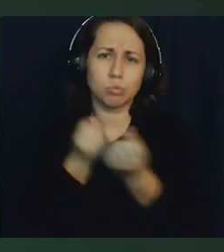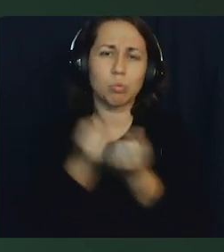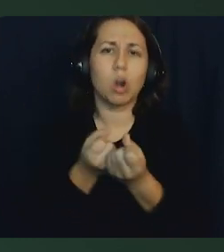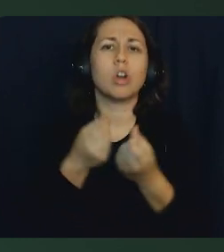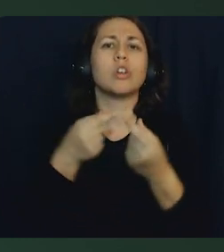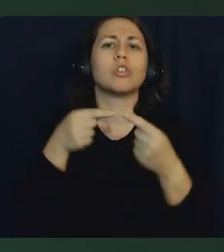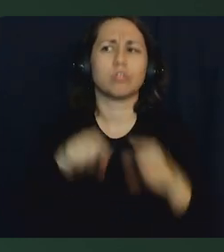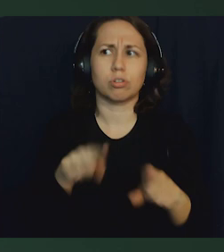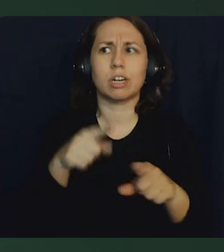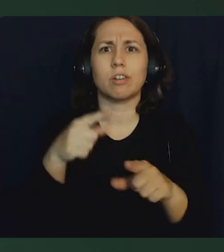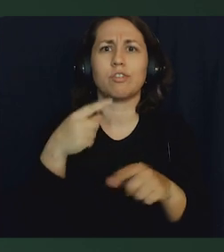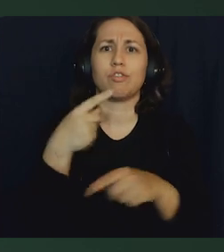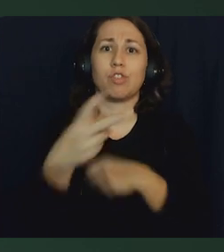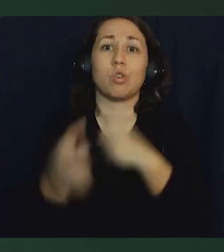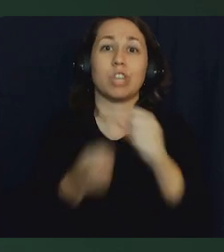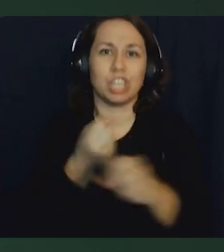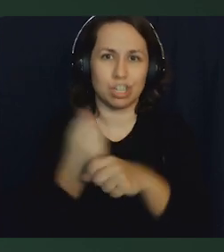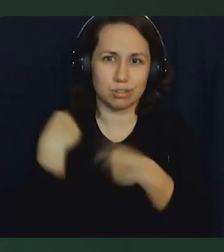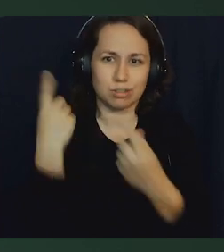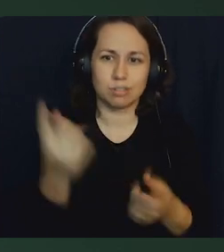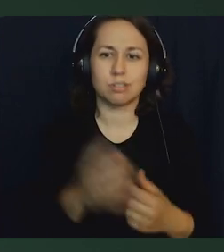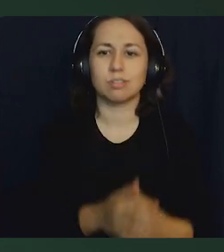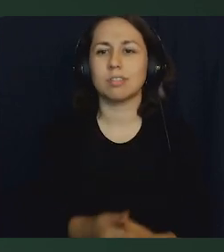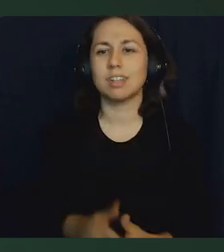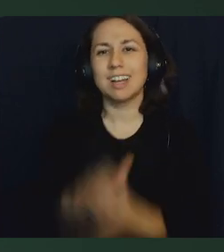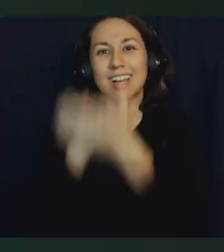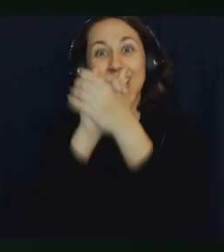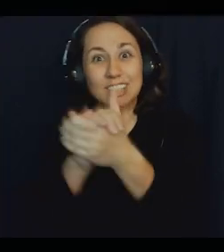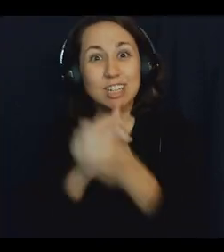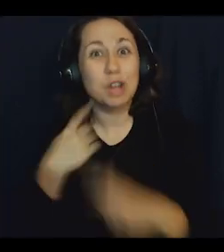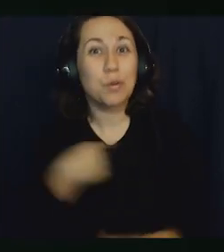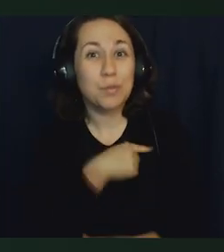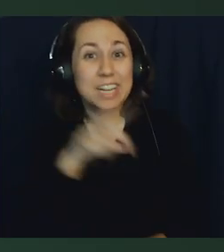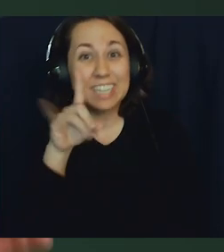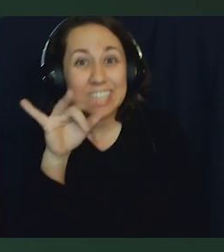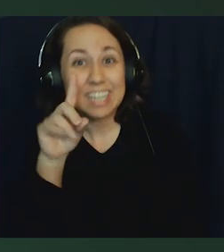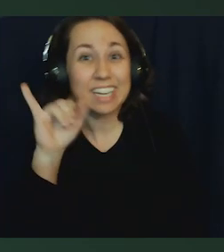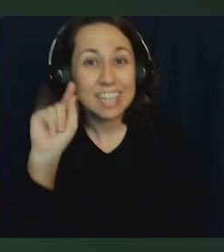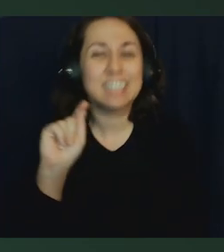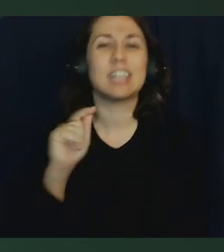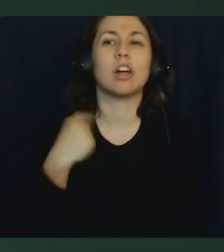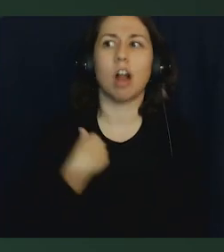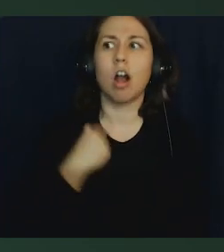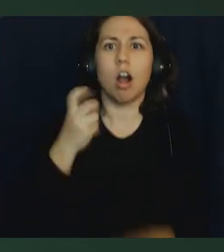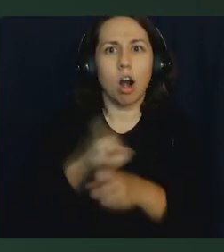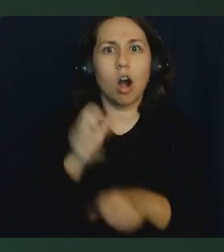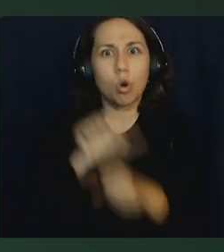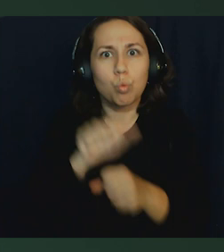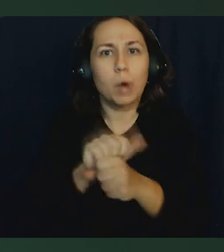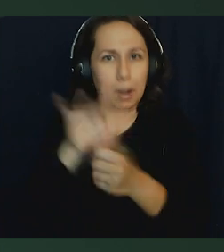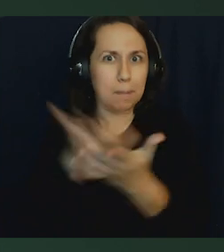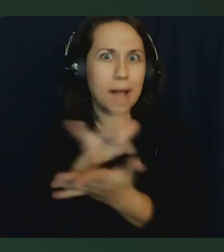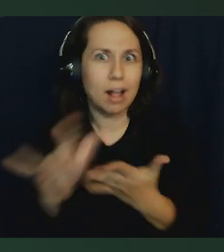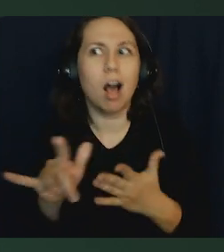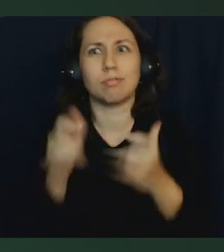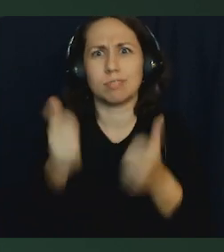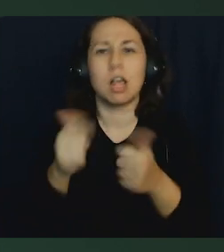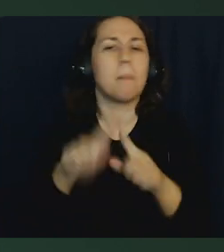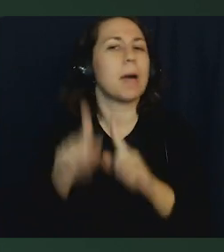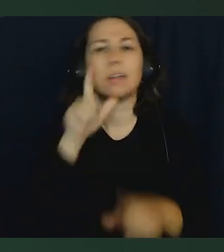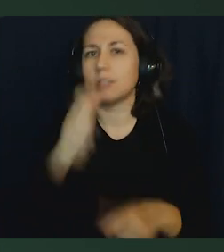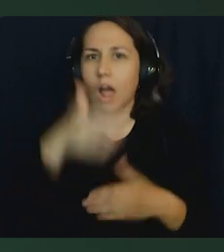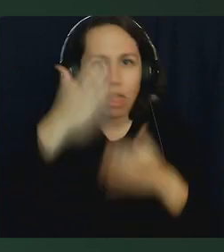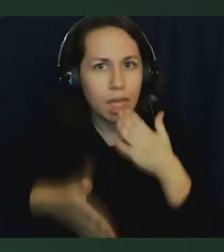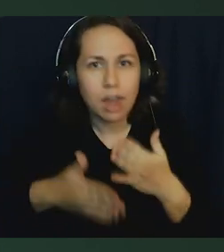thank my family for being so supportive during these past few years. Congratulations! We did it! Our hard work is paying off,